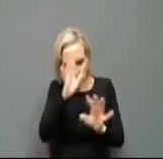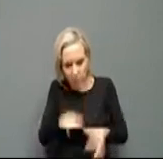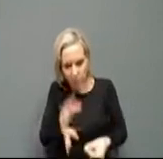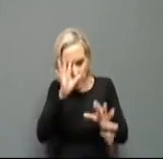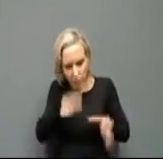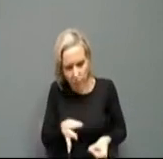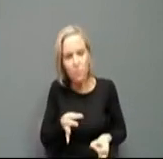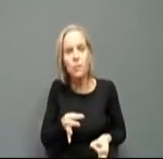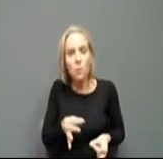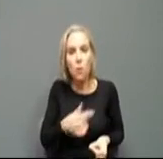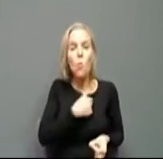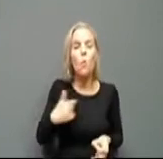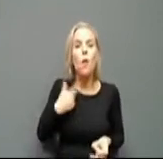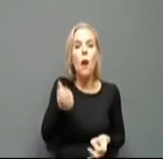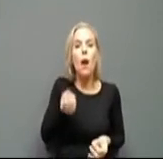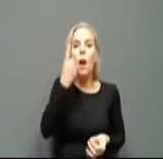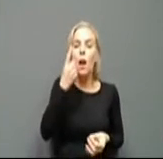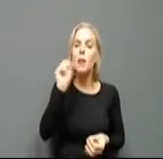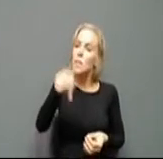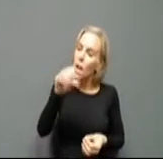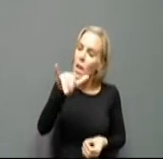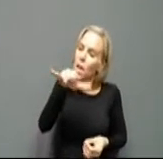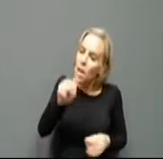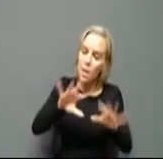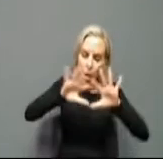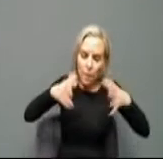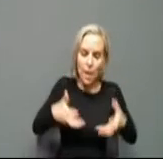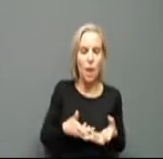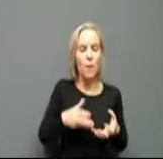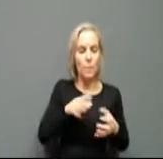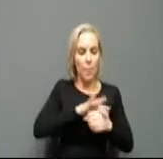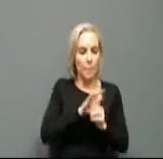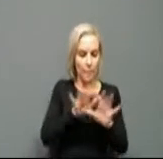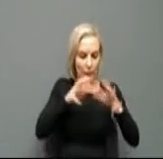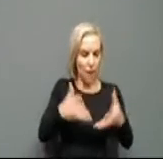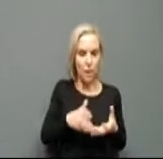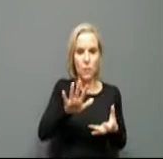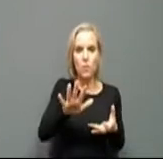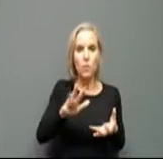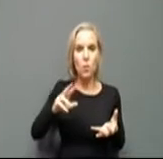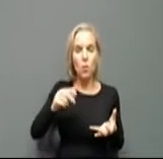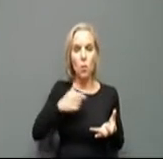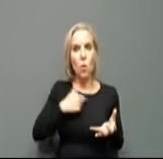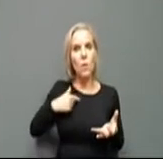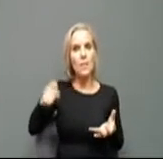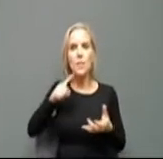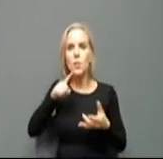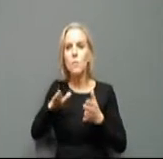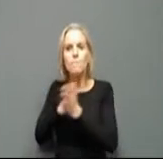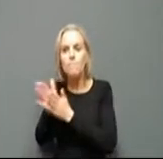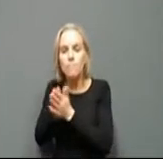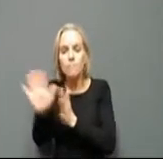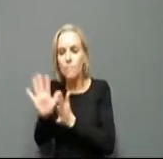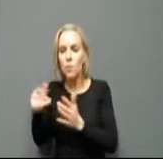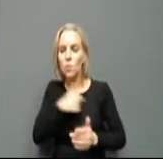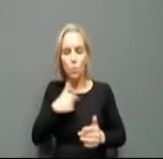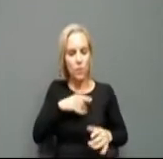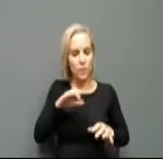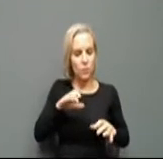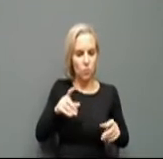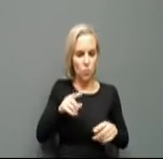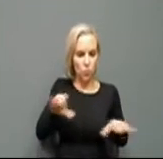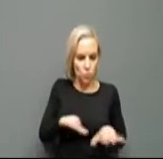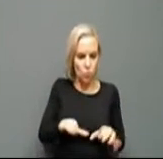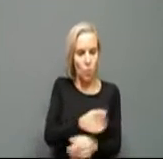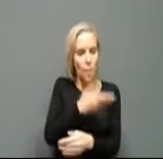And we understand that a pandemic is no time for ambition. It's just the time that we do the very best we can